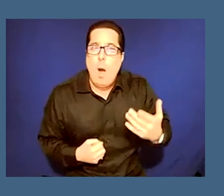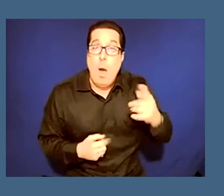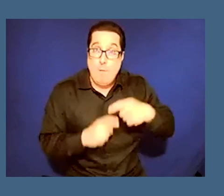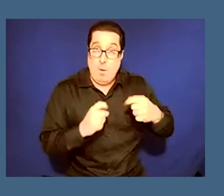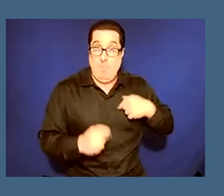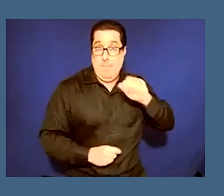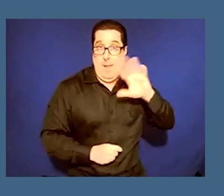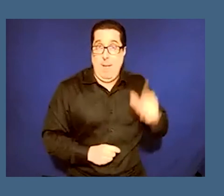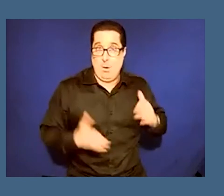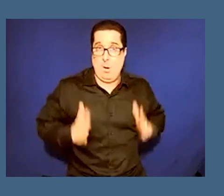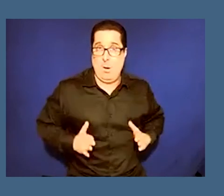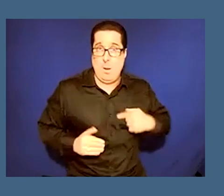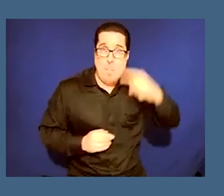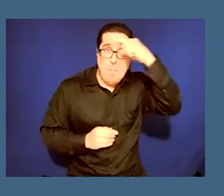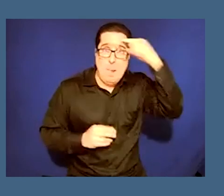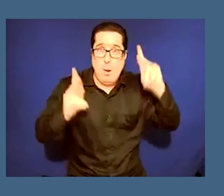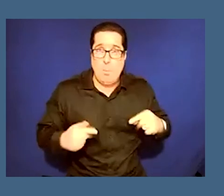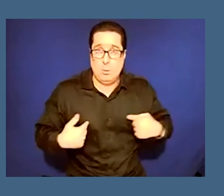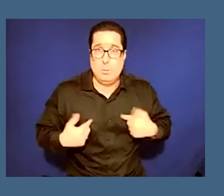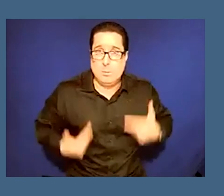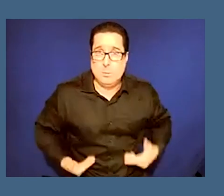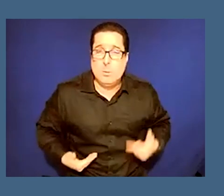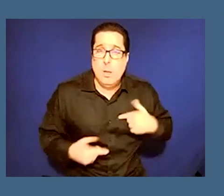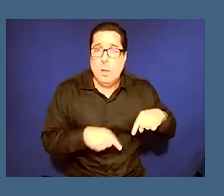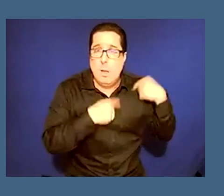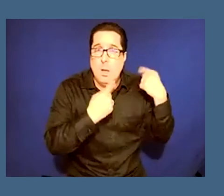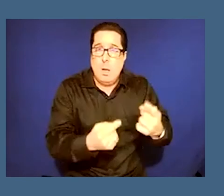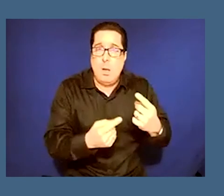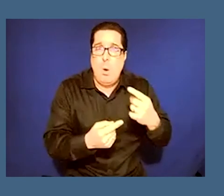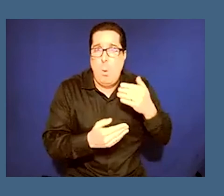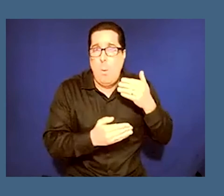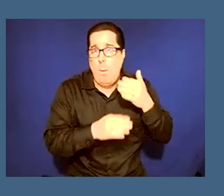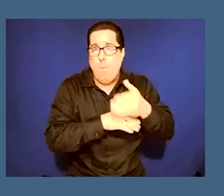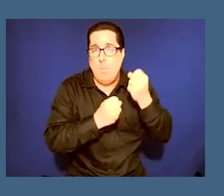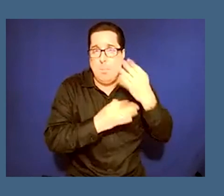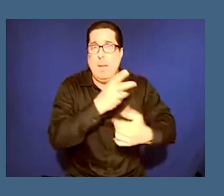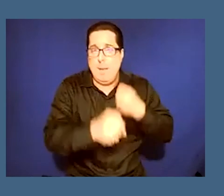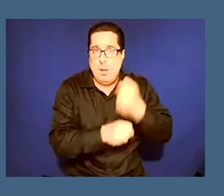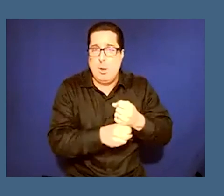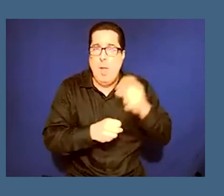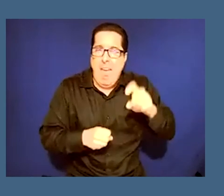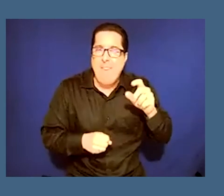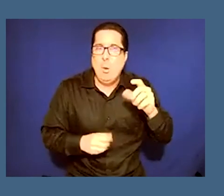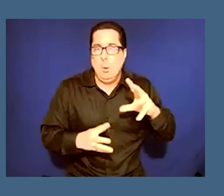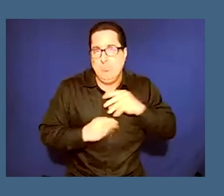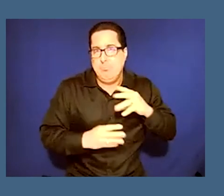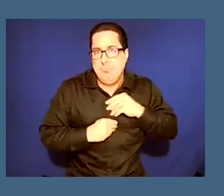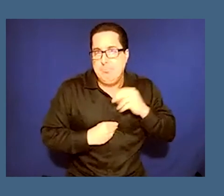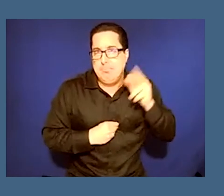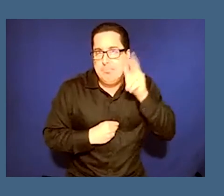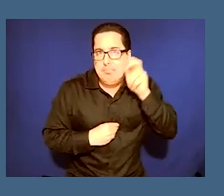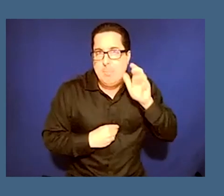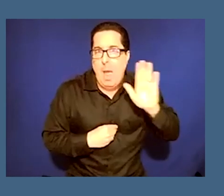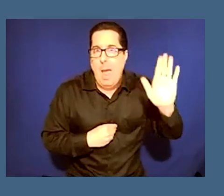person we continuously over the years um have to listen to what our oppressor